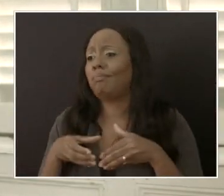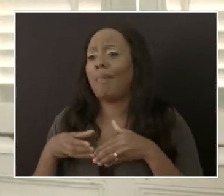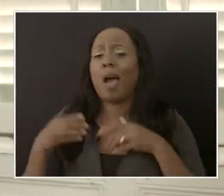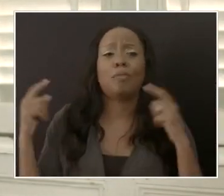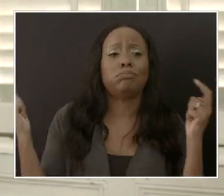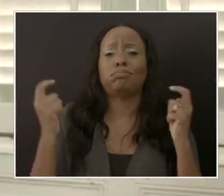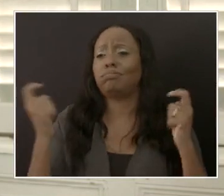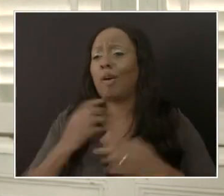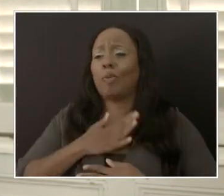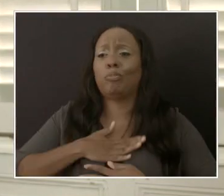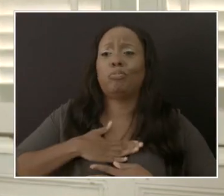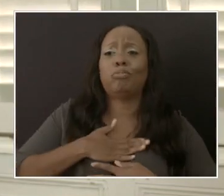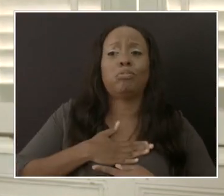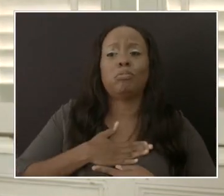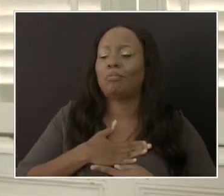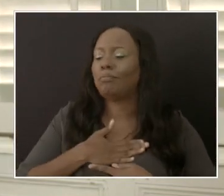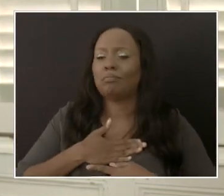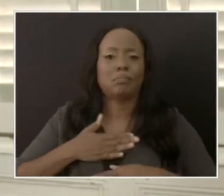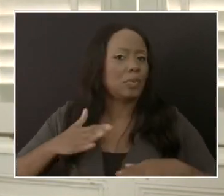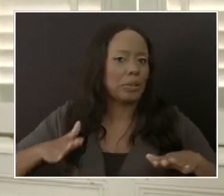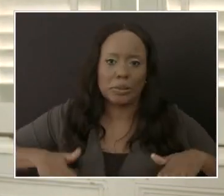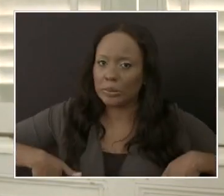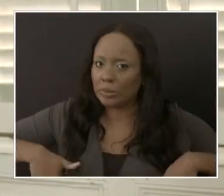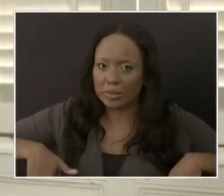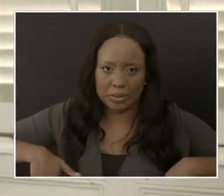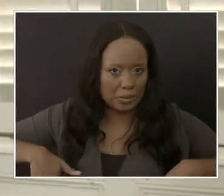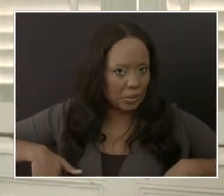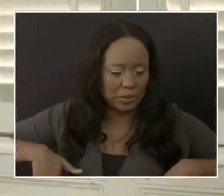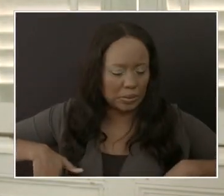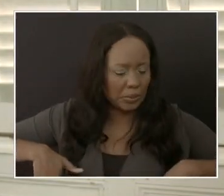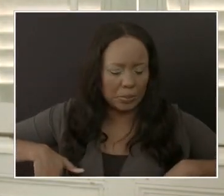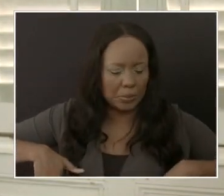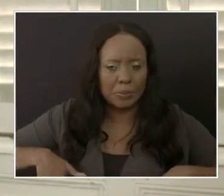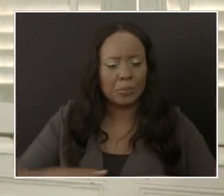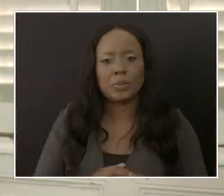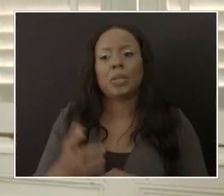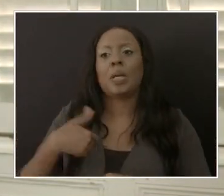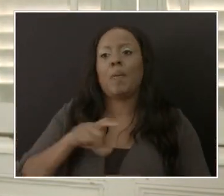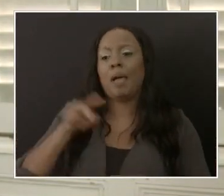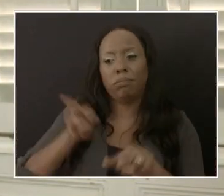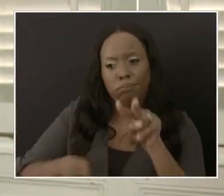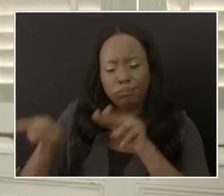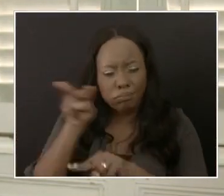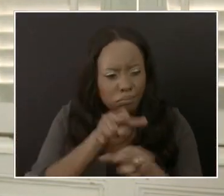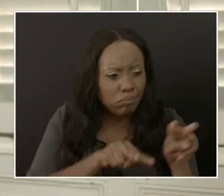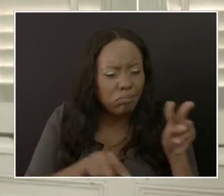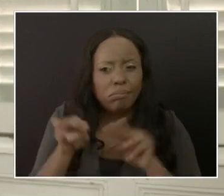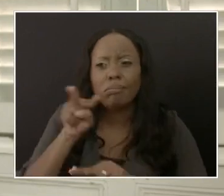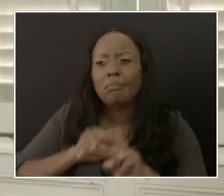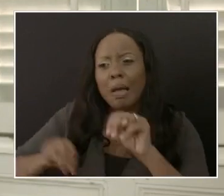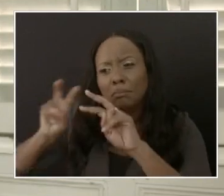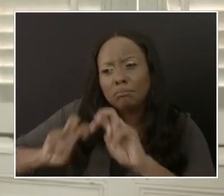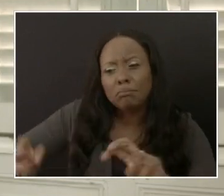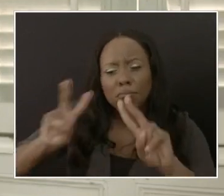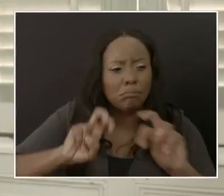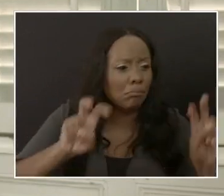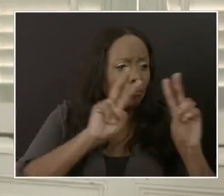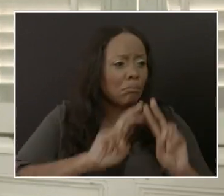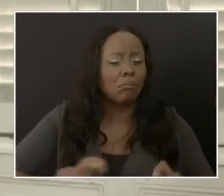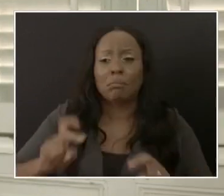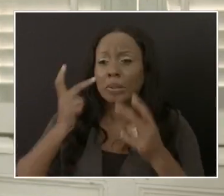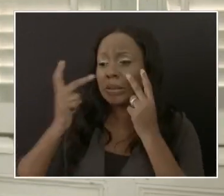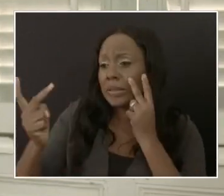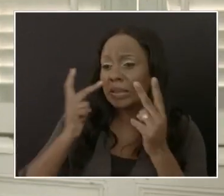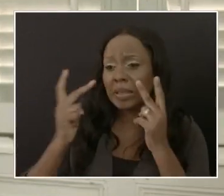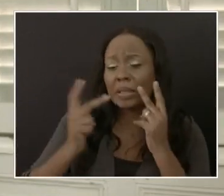time, that is not yet permissible. We are looking carefully at what is going on before I think any further